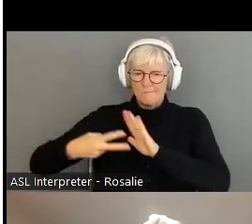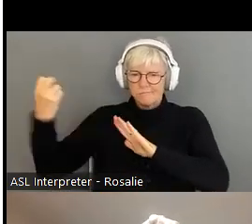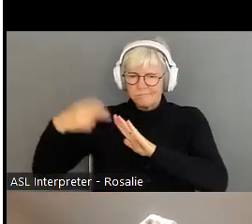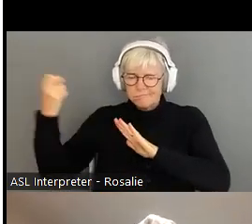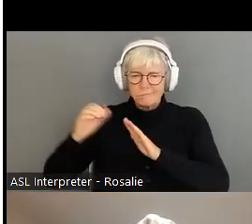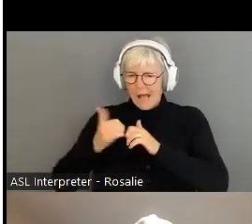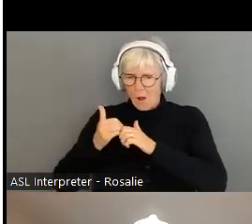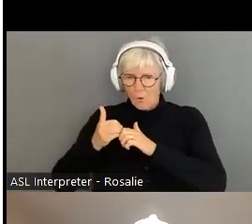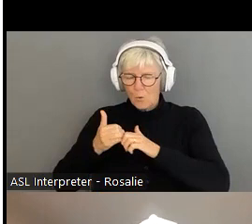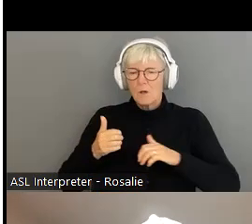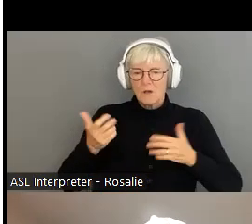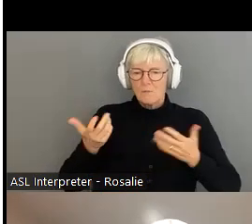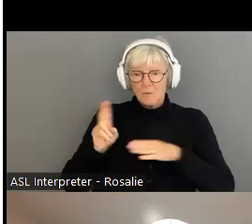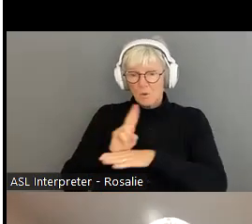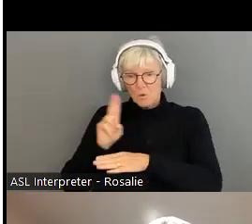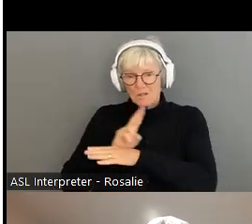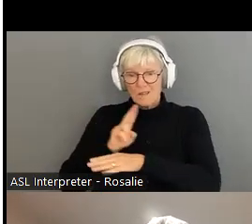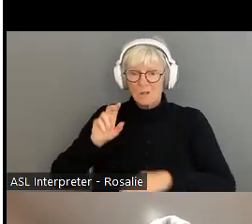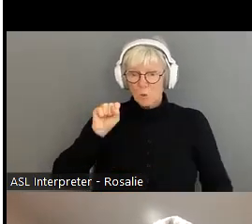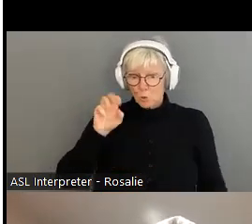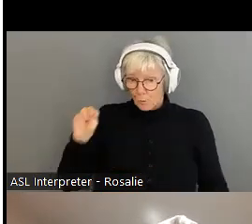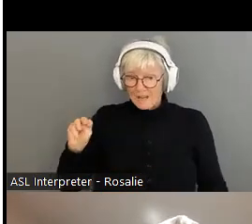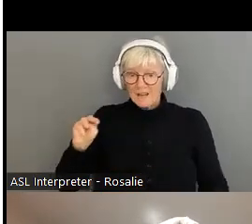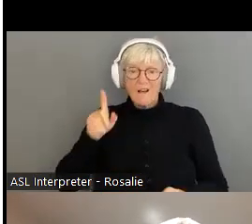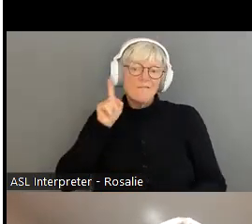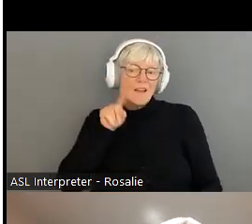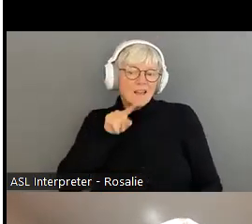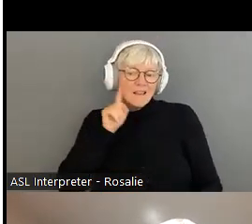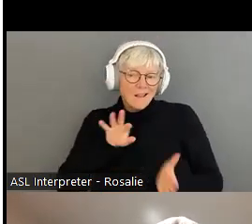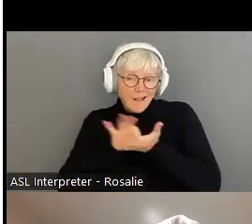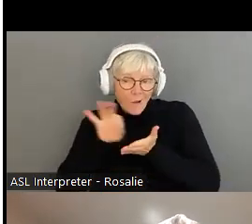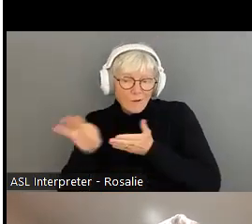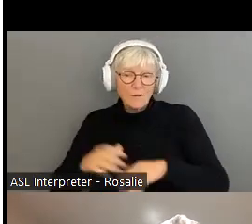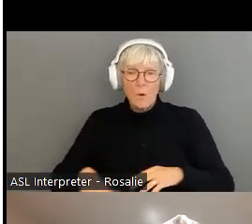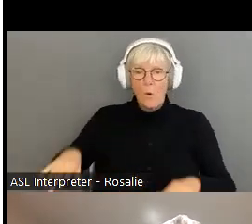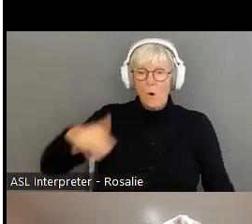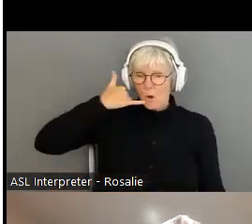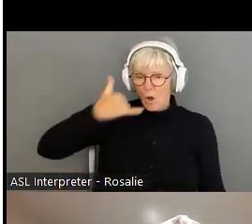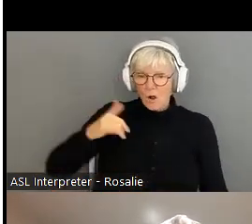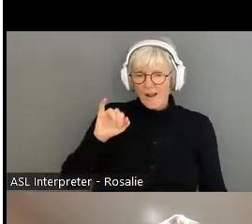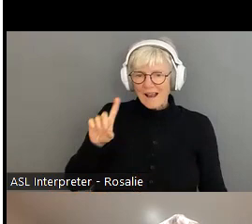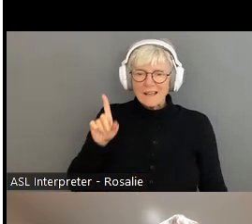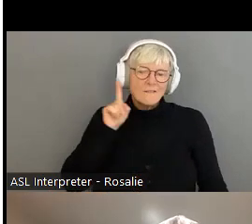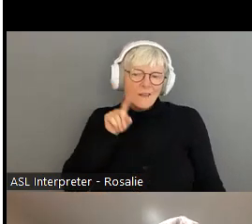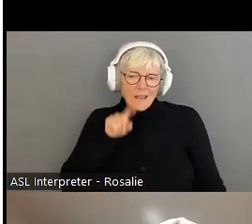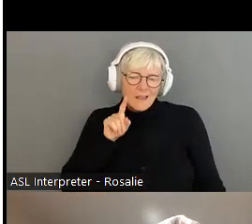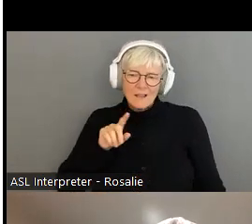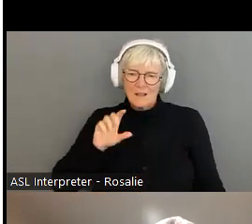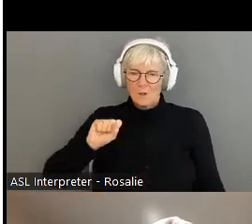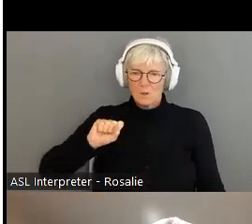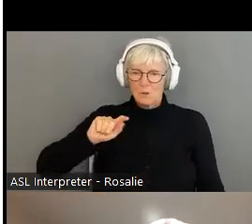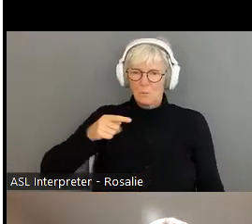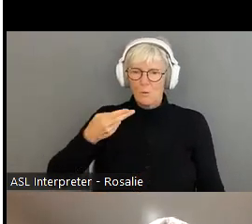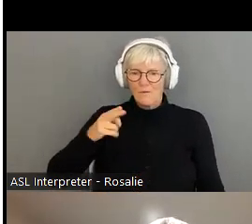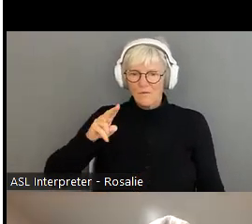using compromised social media accounts, caller ID spoofing, search engine